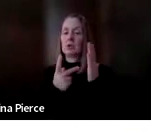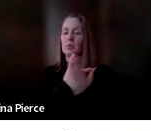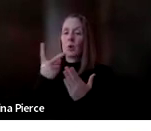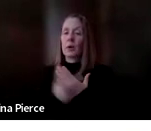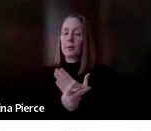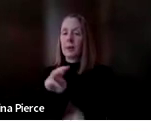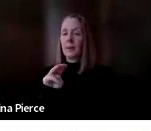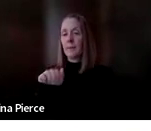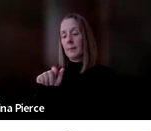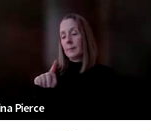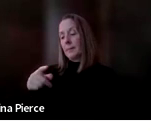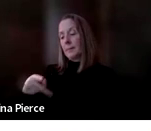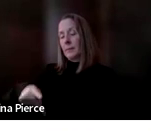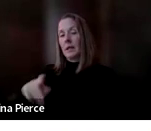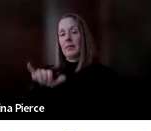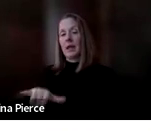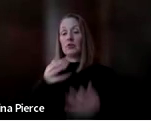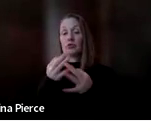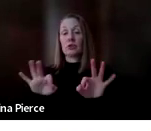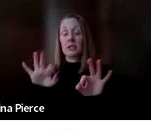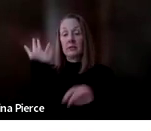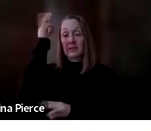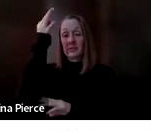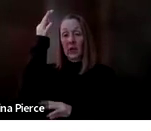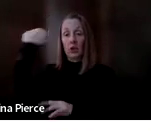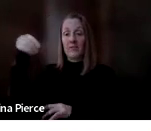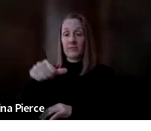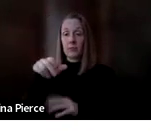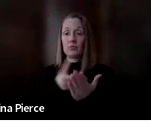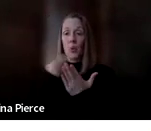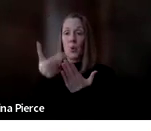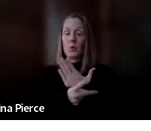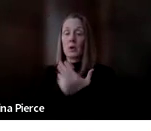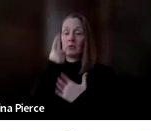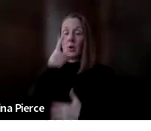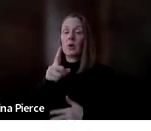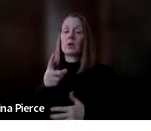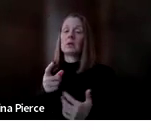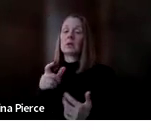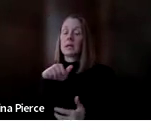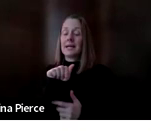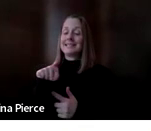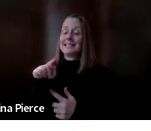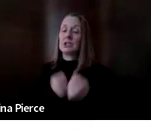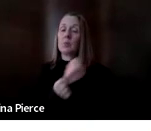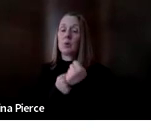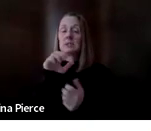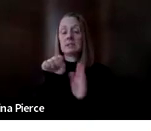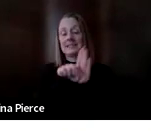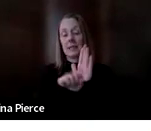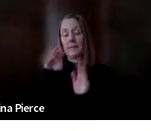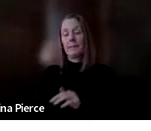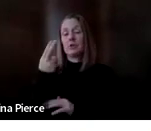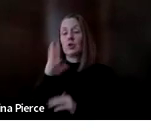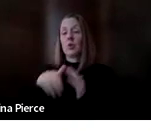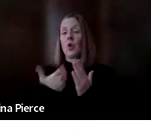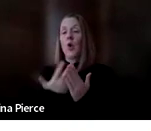assistive technology program is a free federally funded program that provides at related supports for the state of michigan all 50